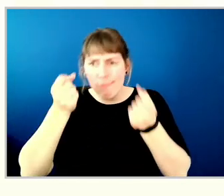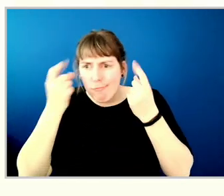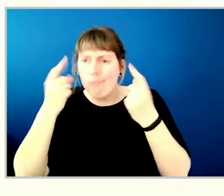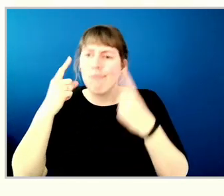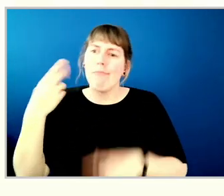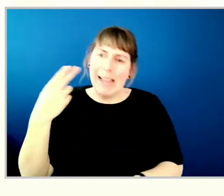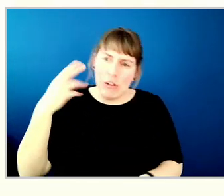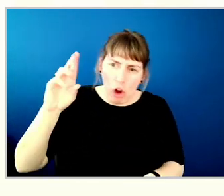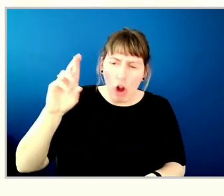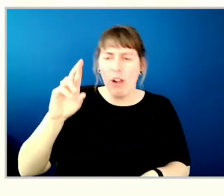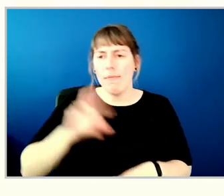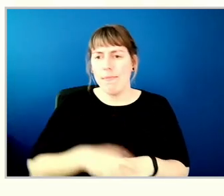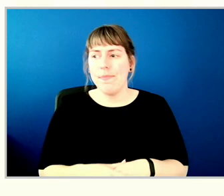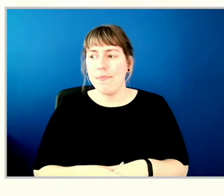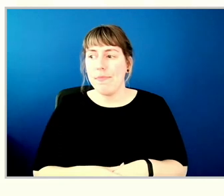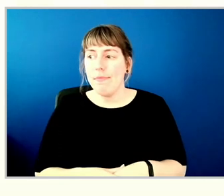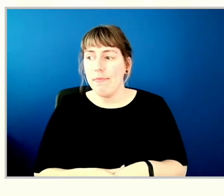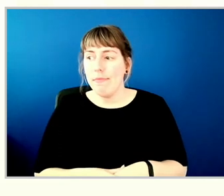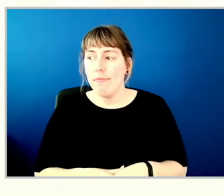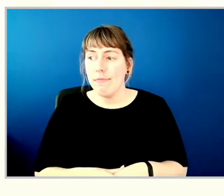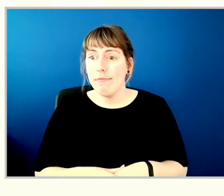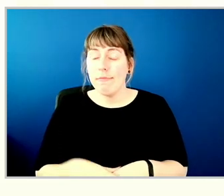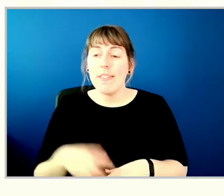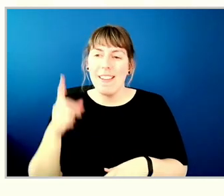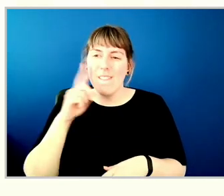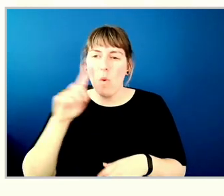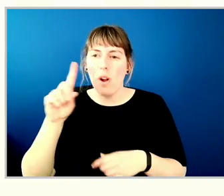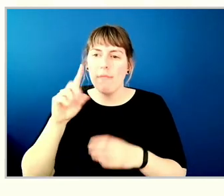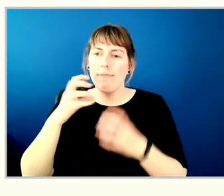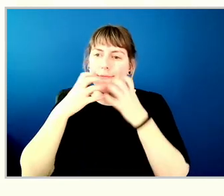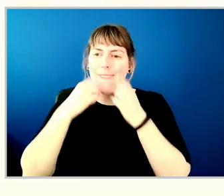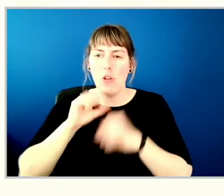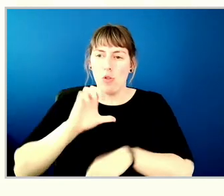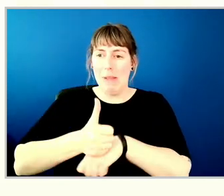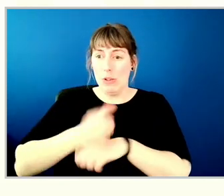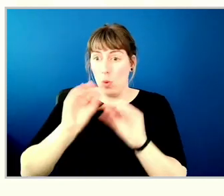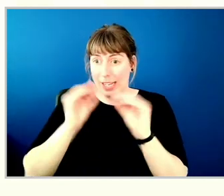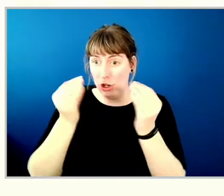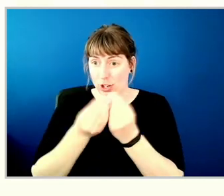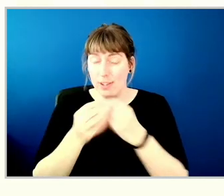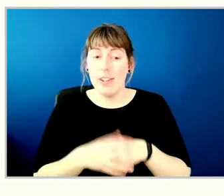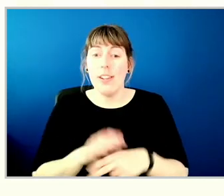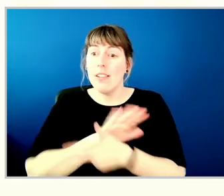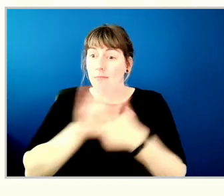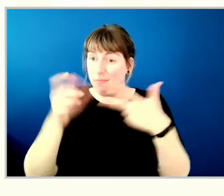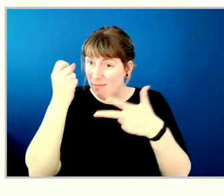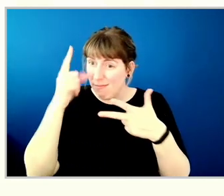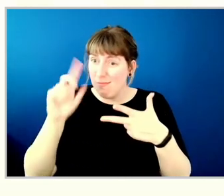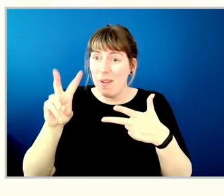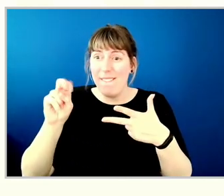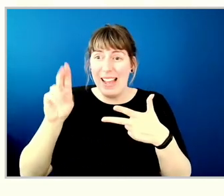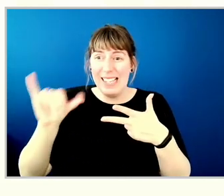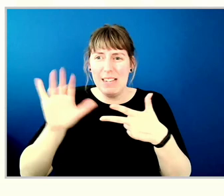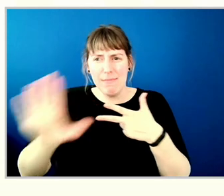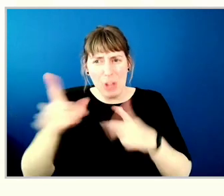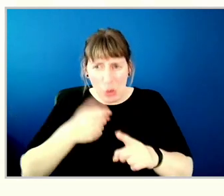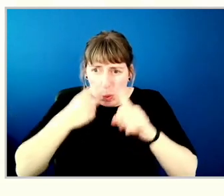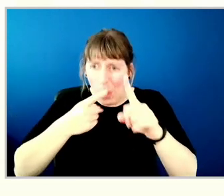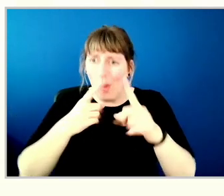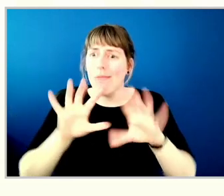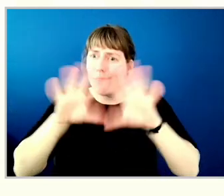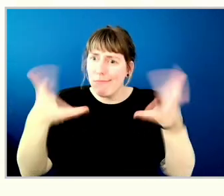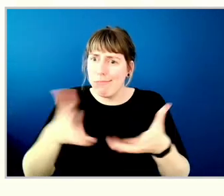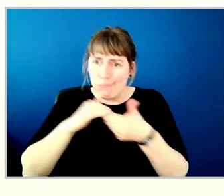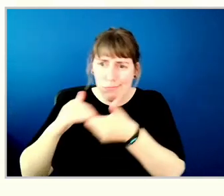resources, particularly within values-based organizations, understanding of Vancity's mission and values and cooperatives in general,